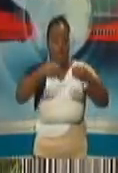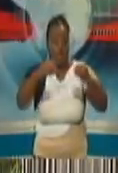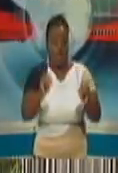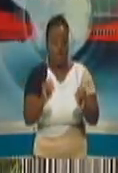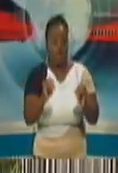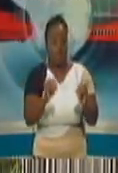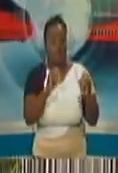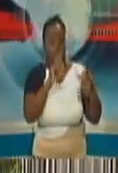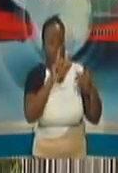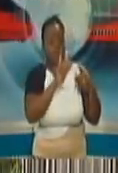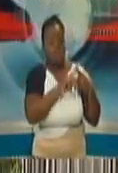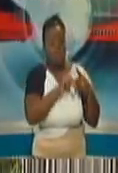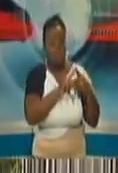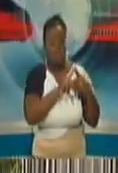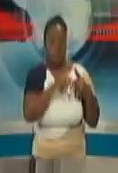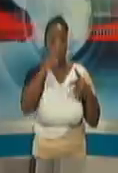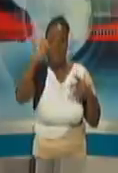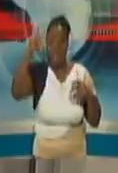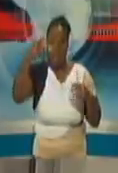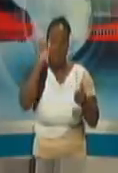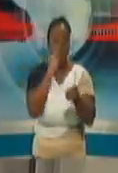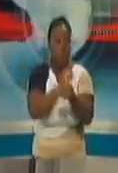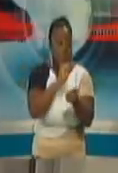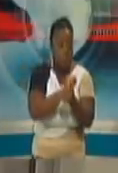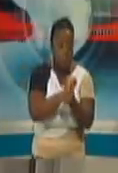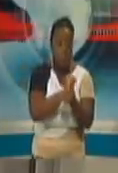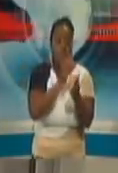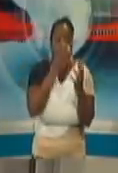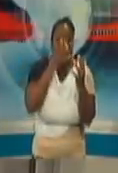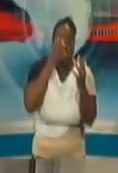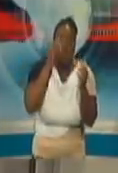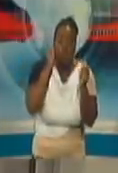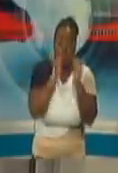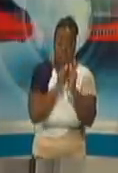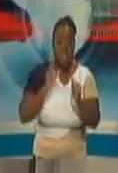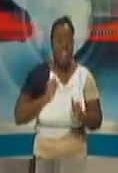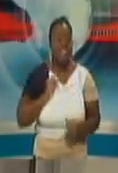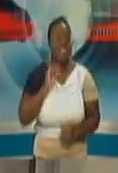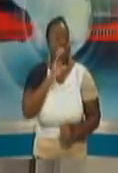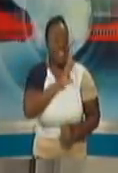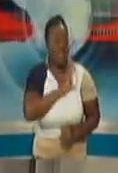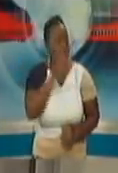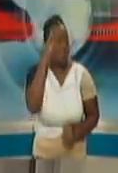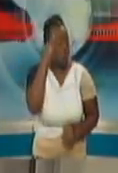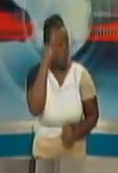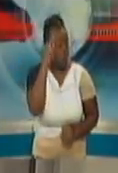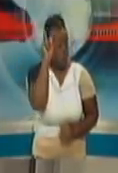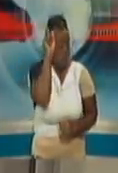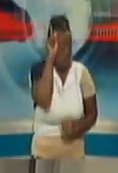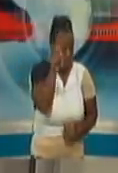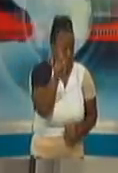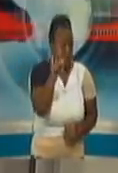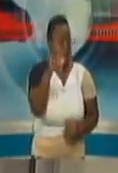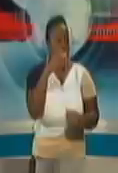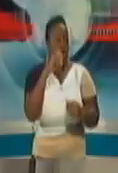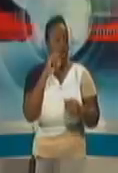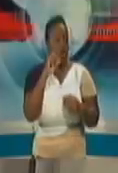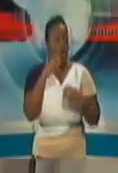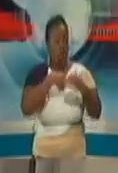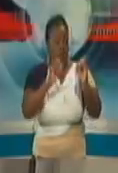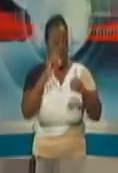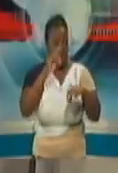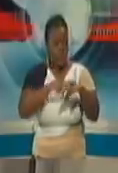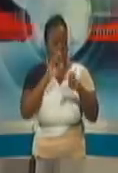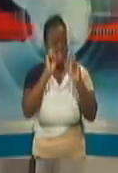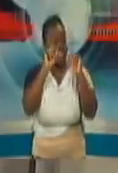MPs worked through their staff. I could tell you in my office on Saturday, we gave